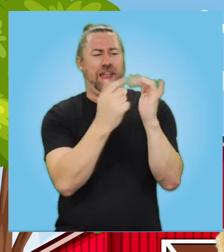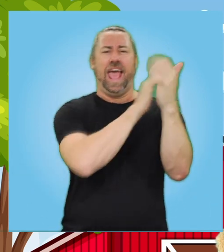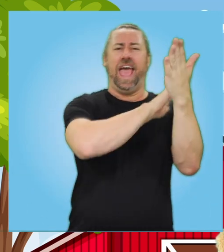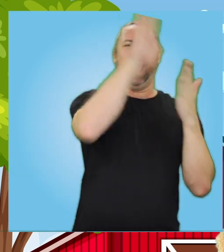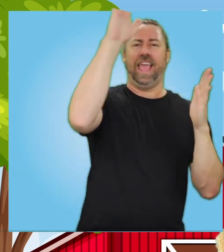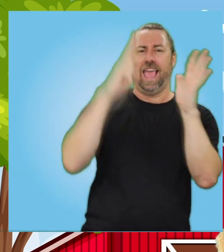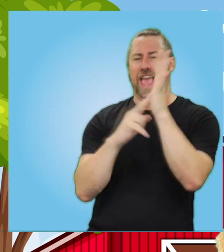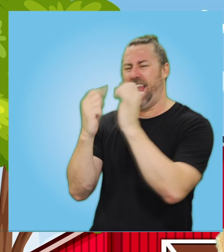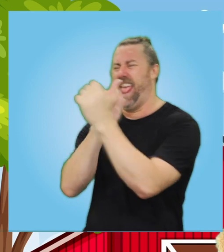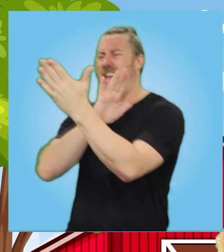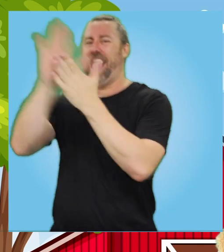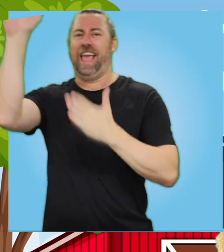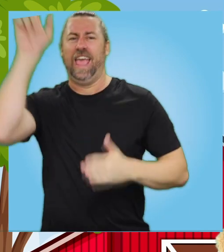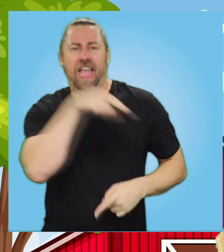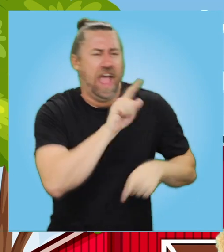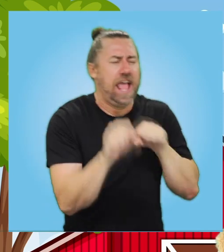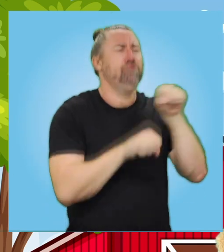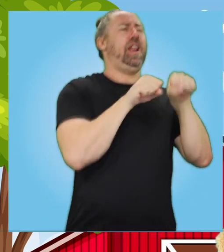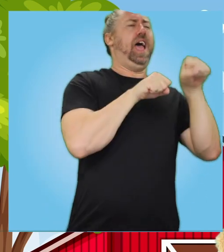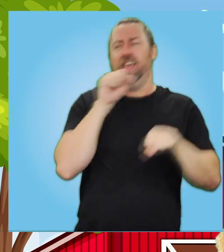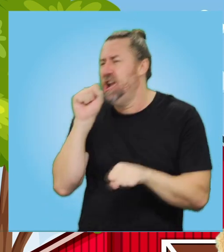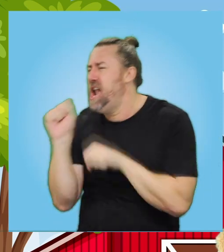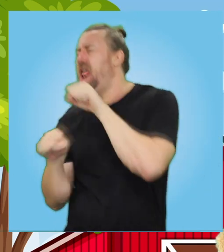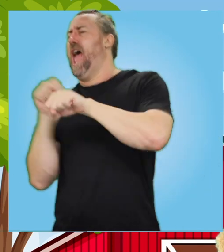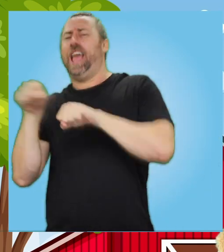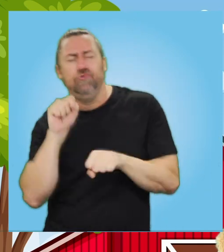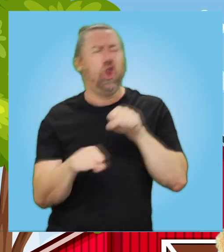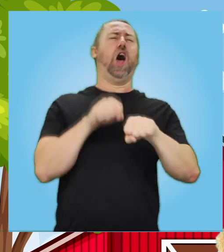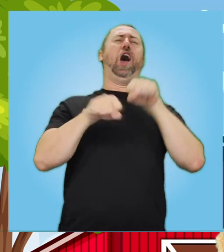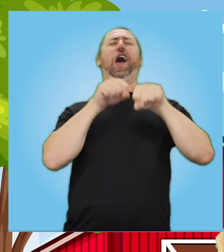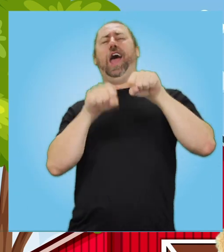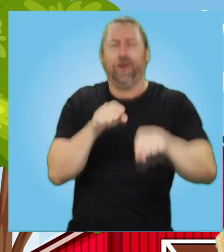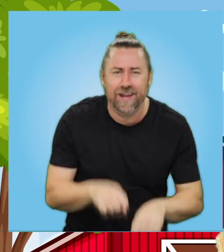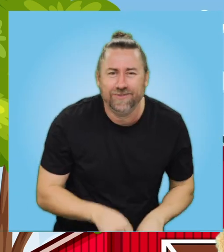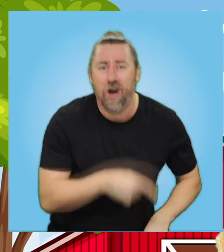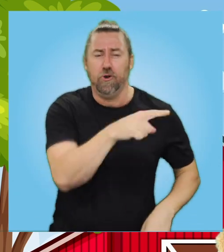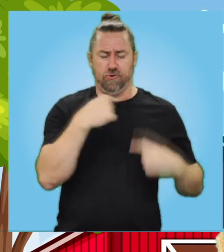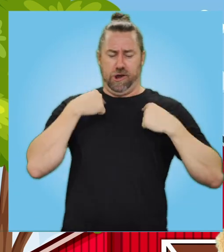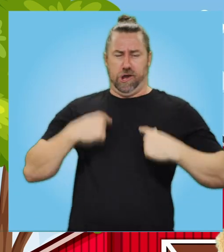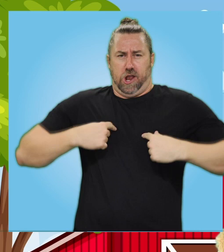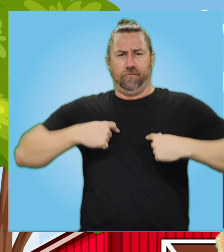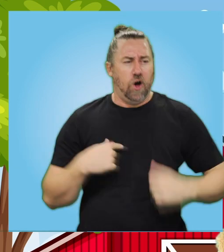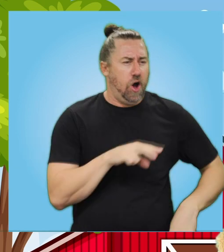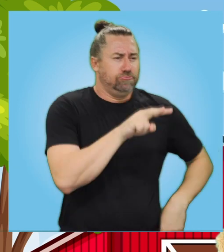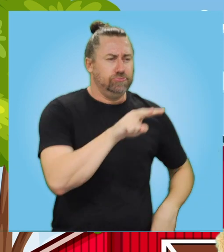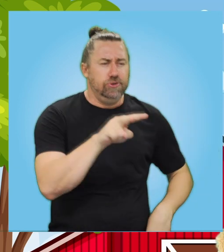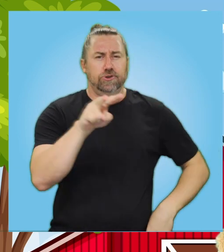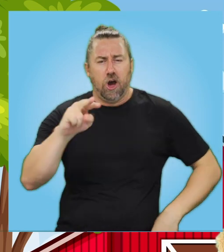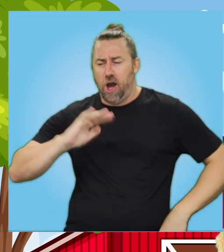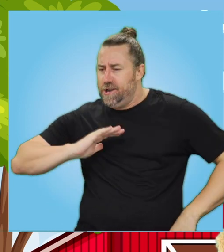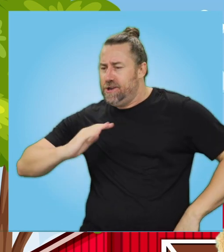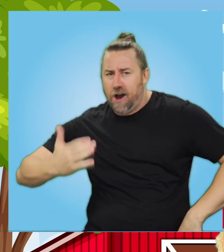With a nai nai here and a nai nai there. Here a nai, there a nai. Everywhere a nai nai. Old Macdonald had a farm,